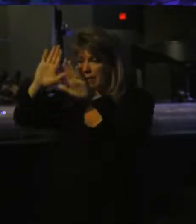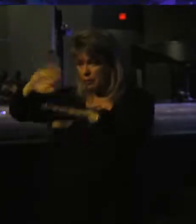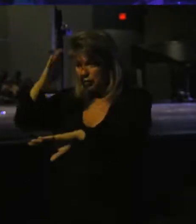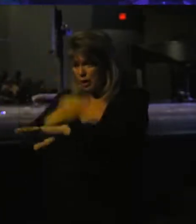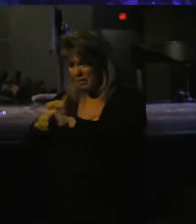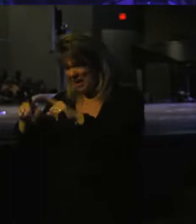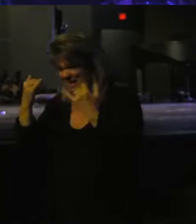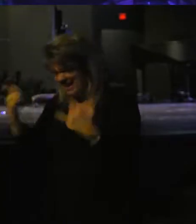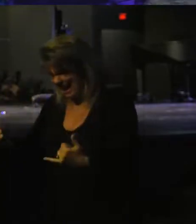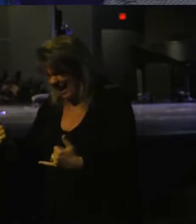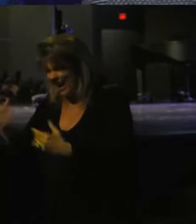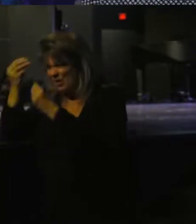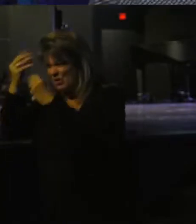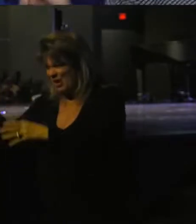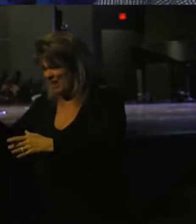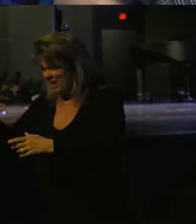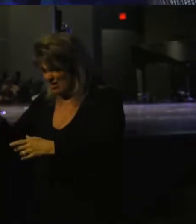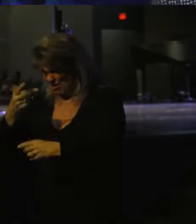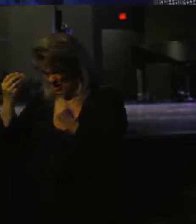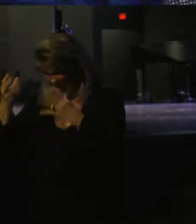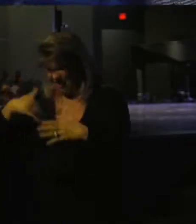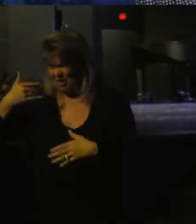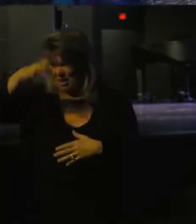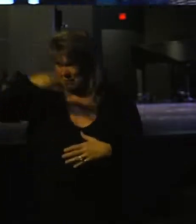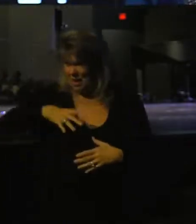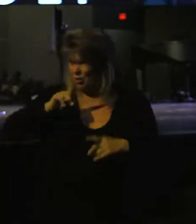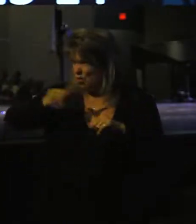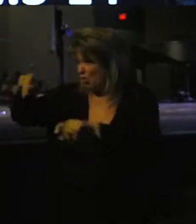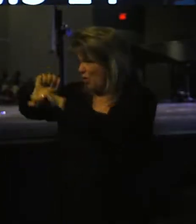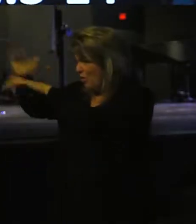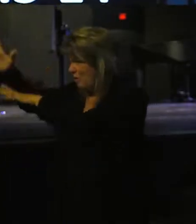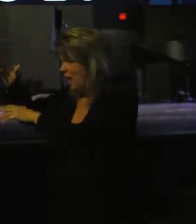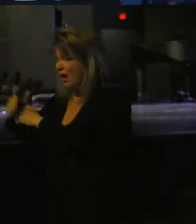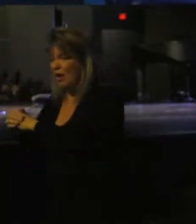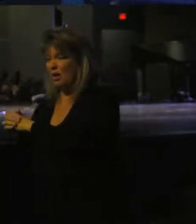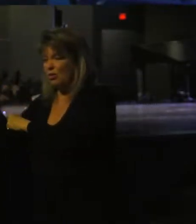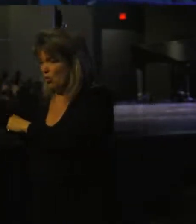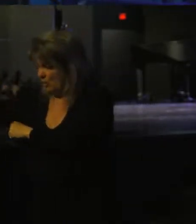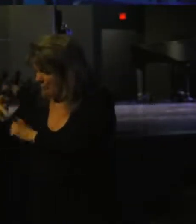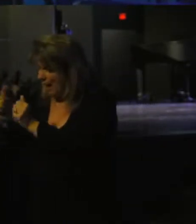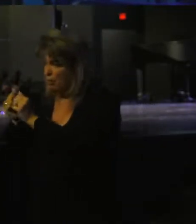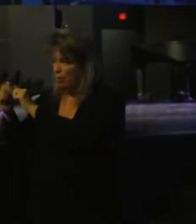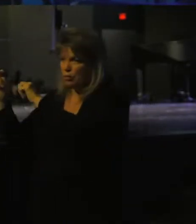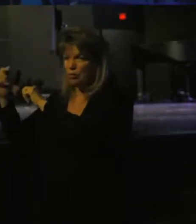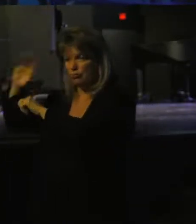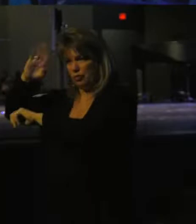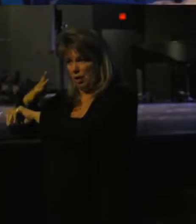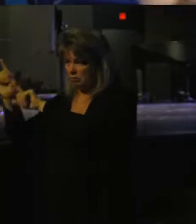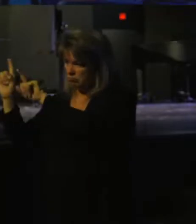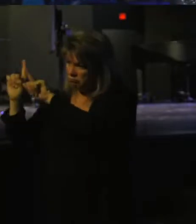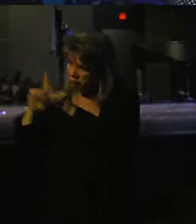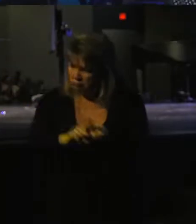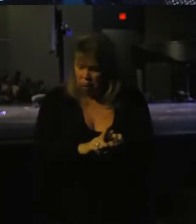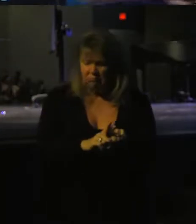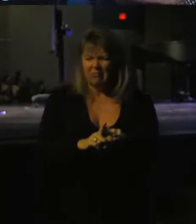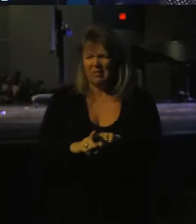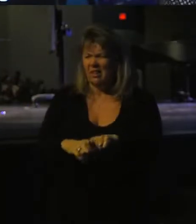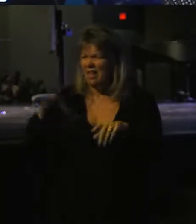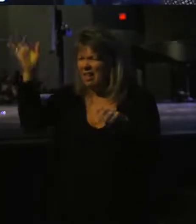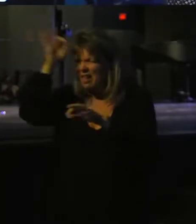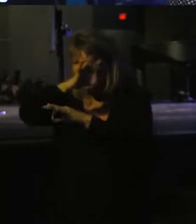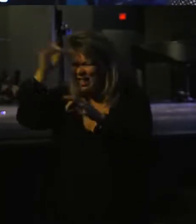but now you're telling these young men you're going to go up to the mountain and you're going to come back with your son. This makes no